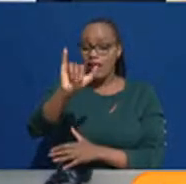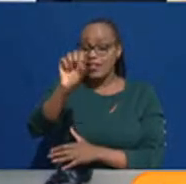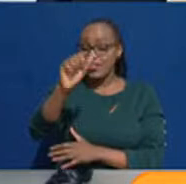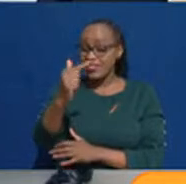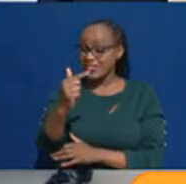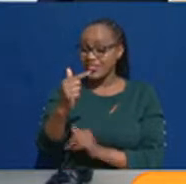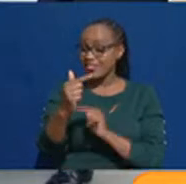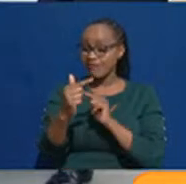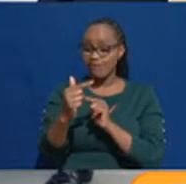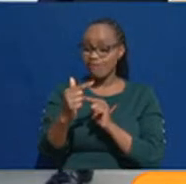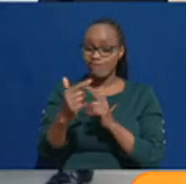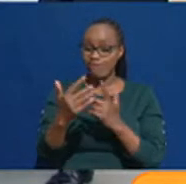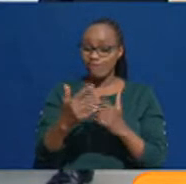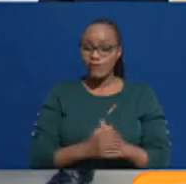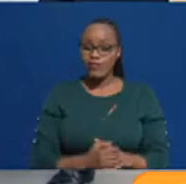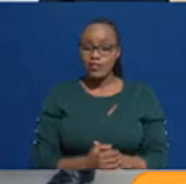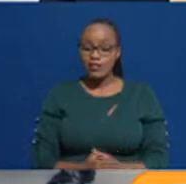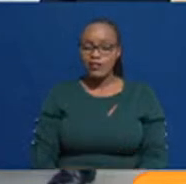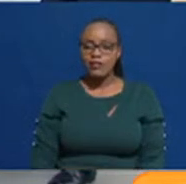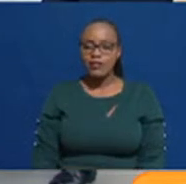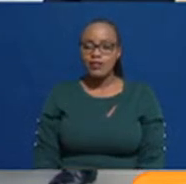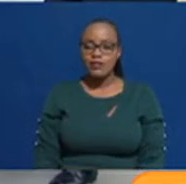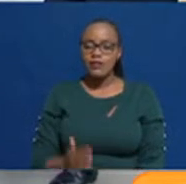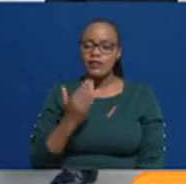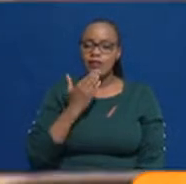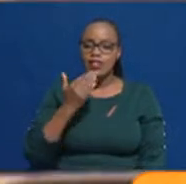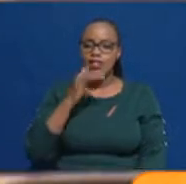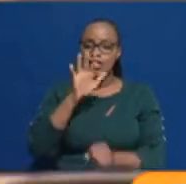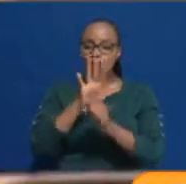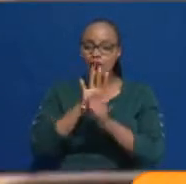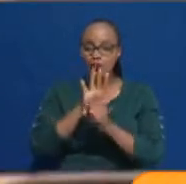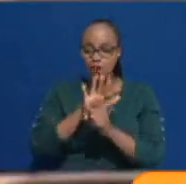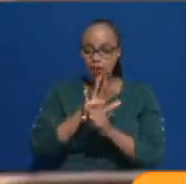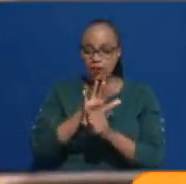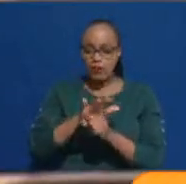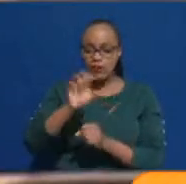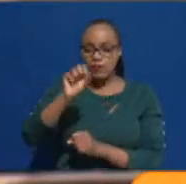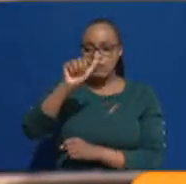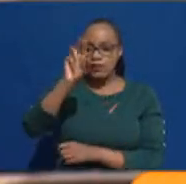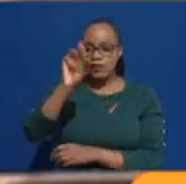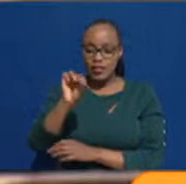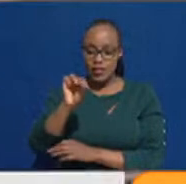and Technology. Yes. Thank you very much, Sam.